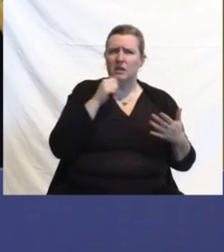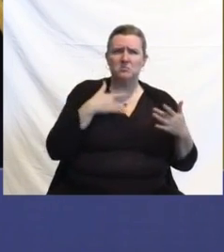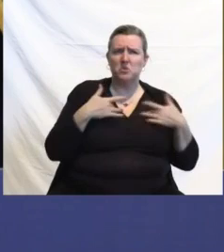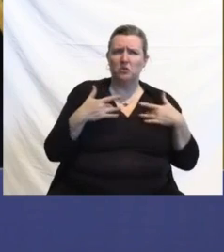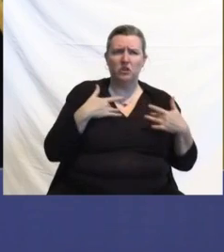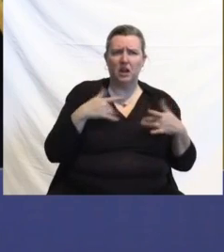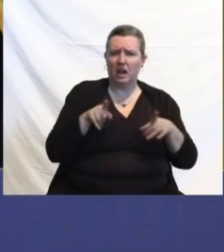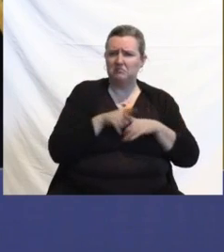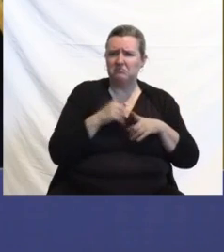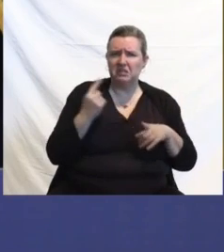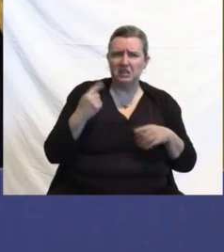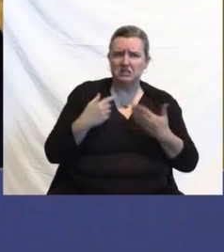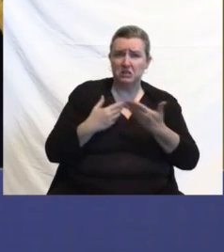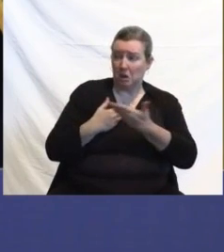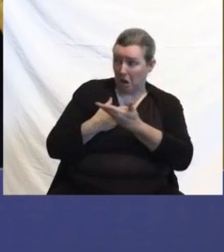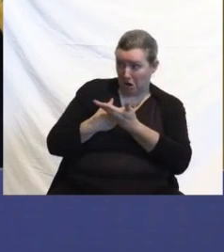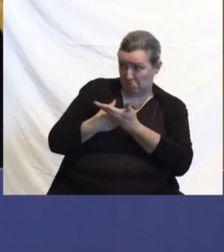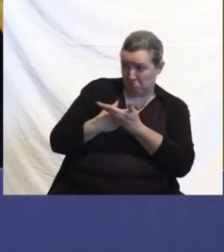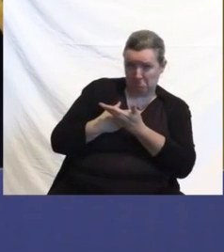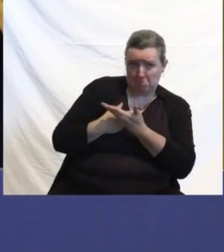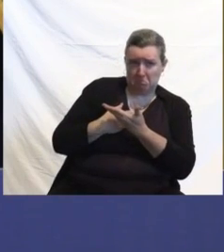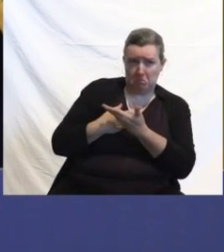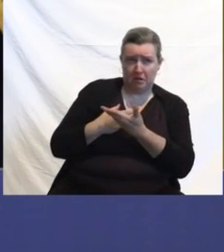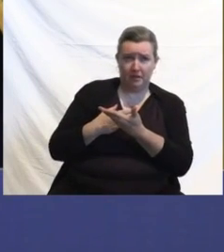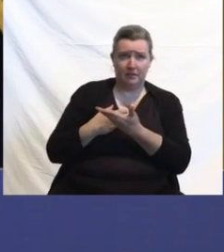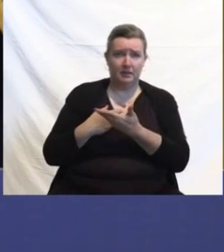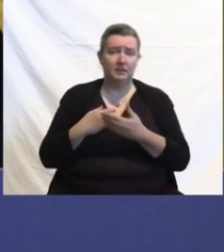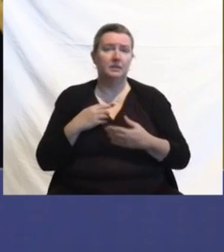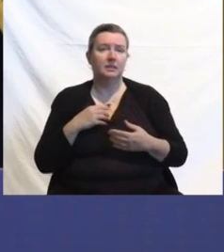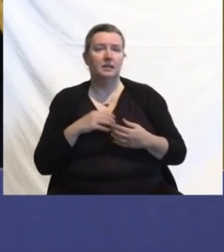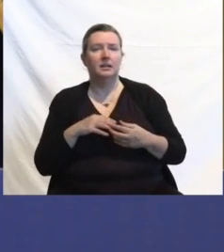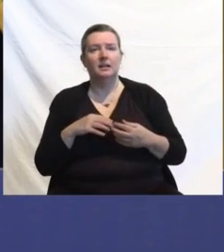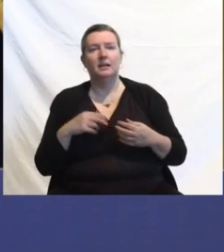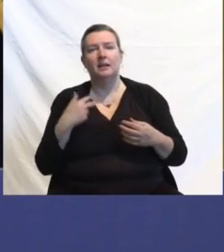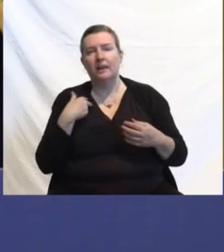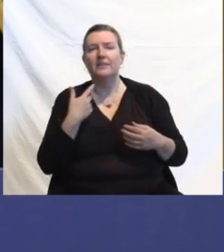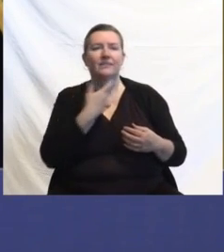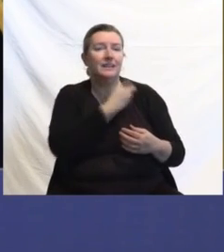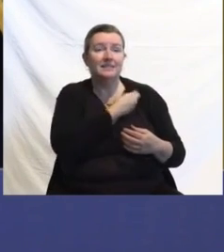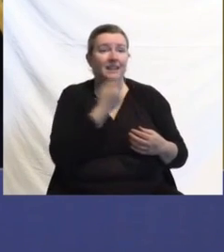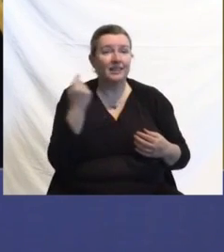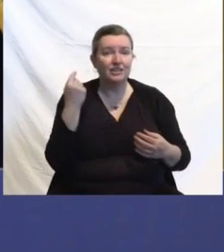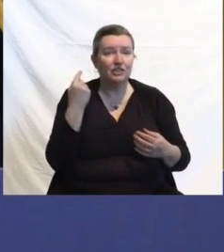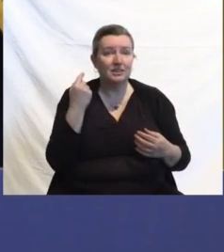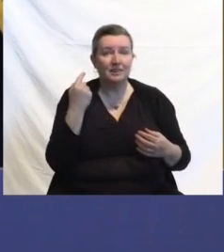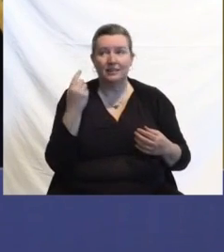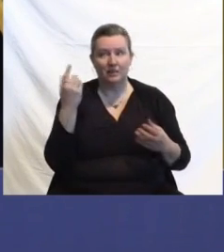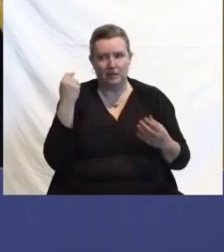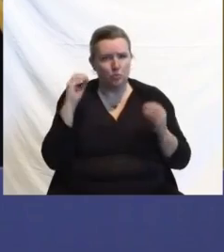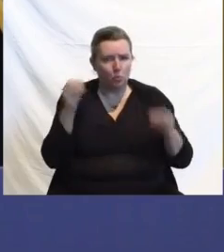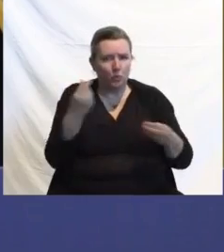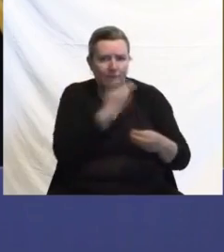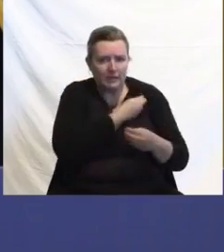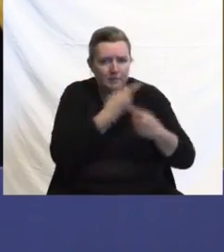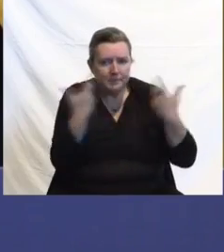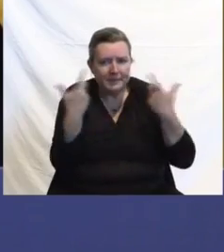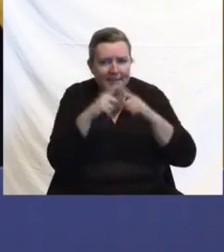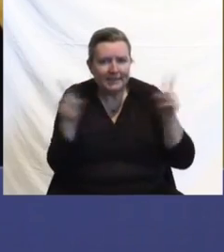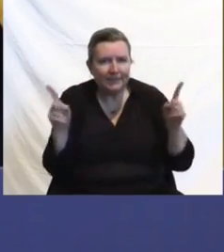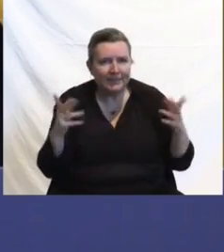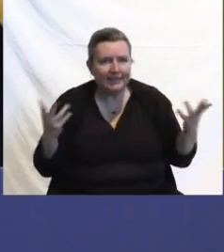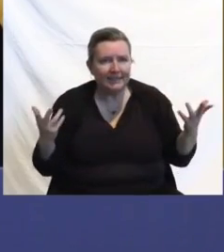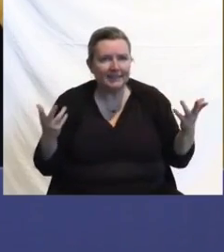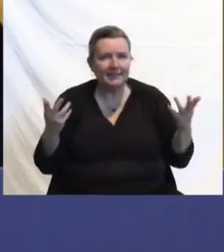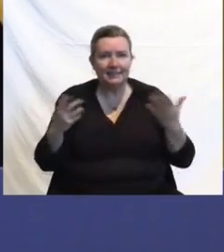part of the answer I've already alluded to, and that is we've got a vaccine, which we didn't have a year ago. But Tina, do you want to start with